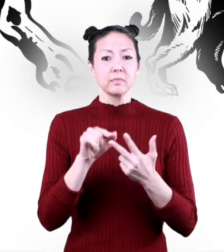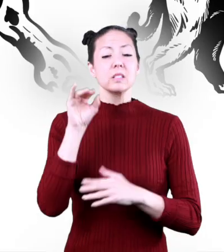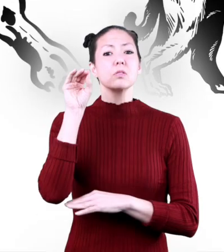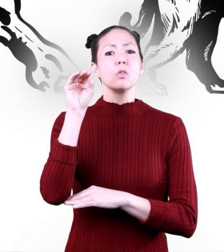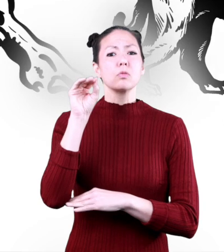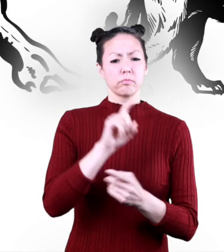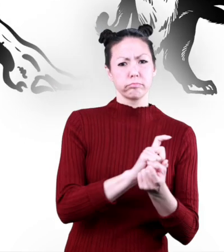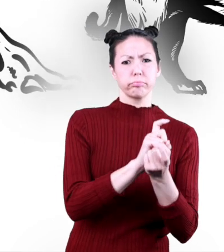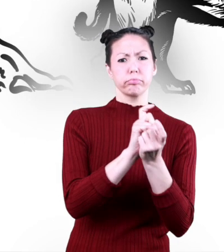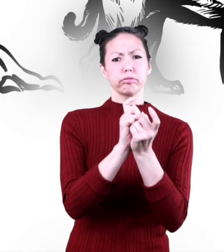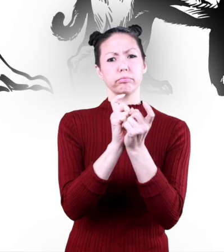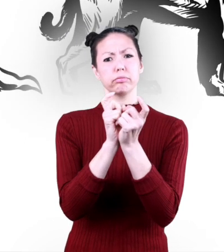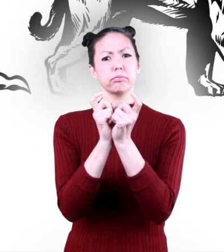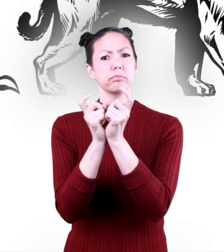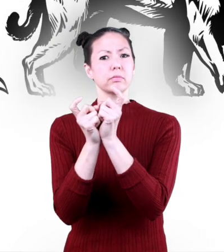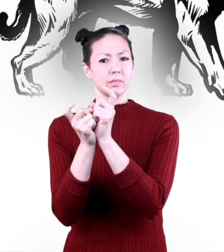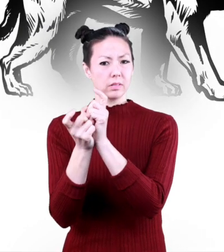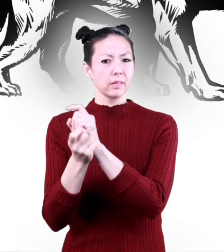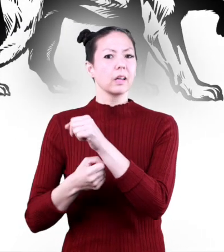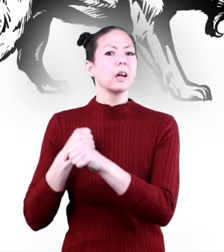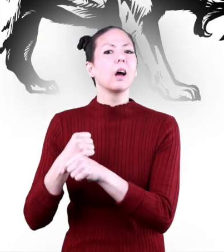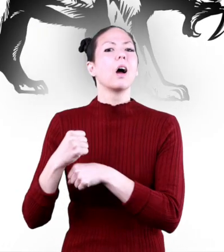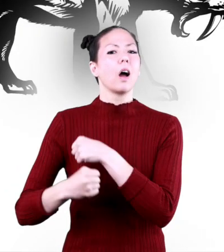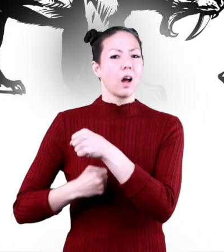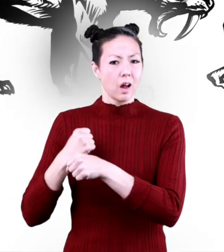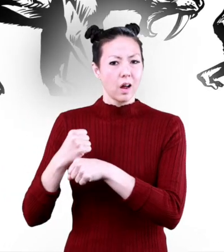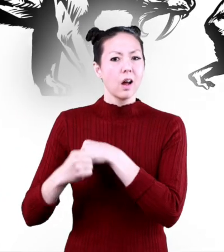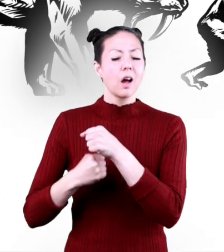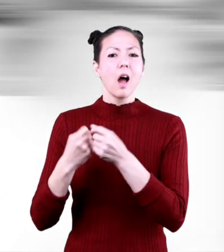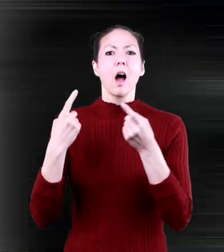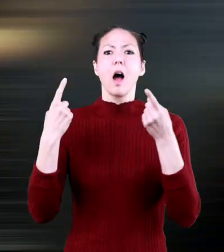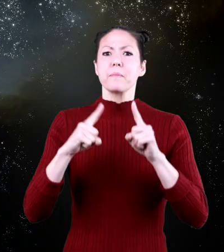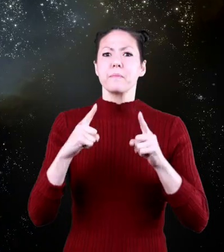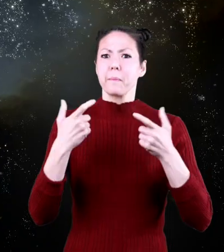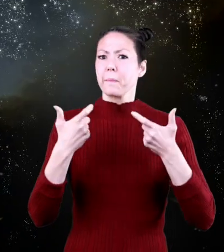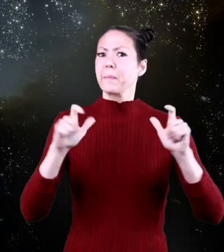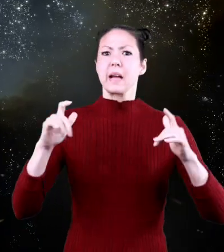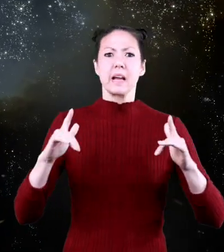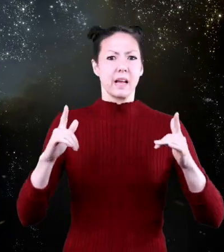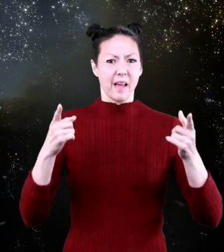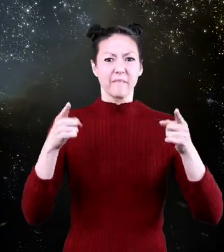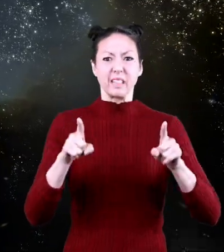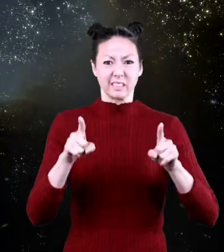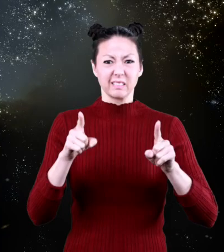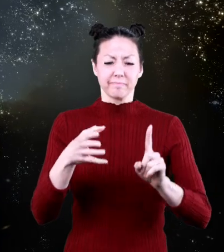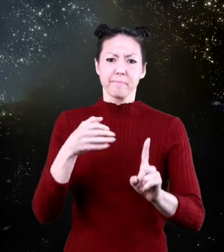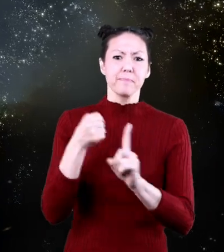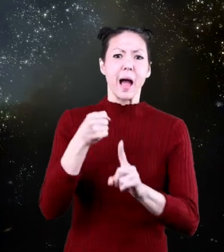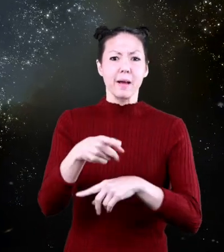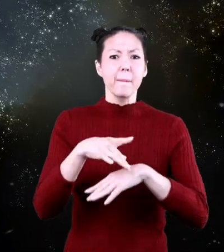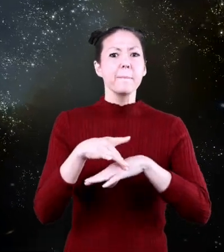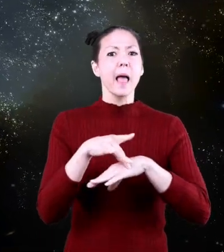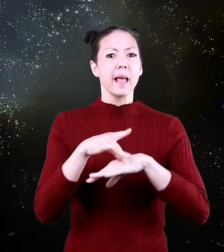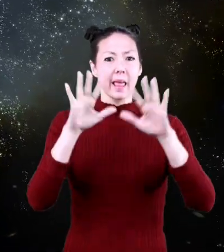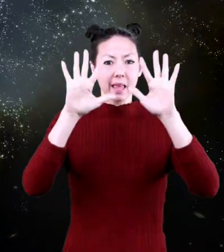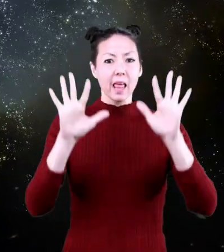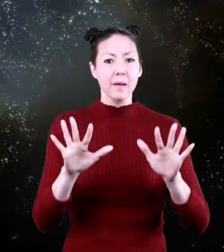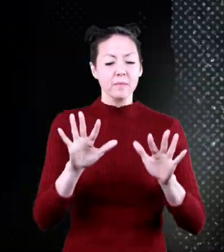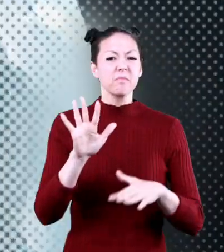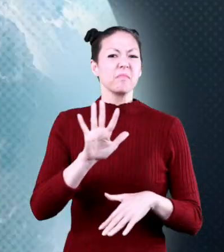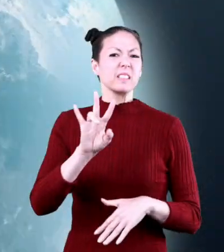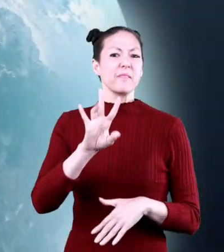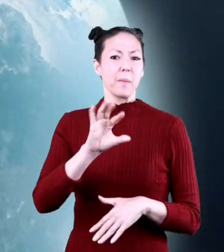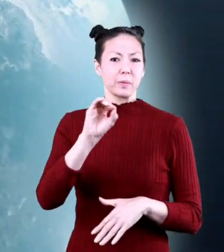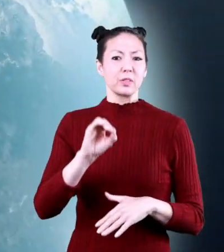dinosaurs evolved or changed over time until a huge event caused the planet's climate to